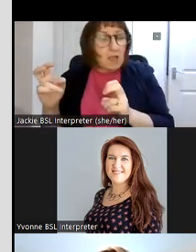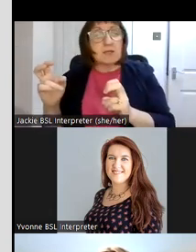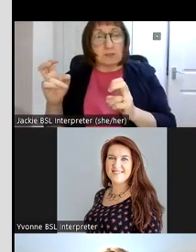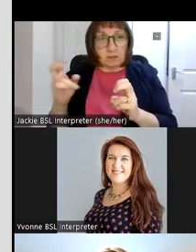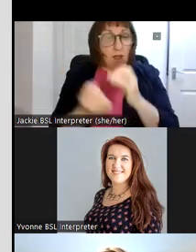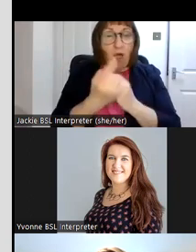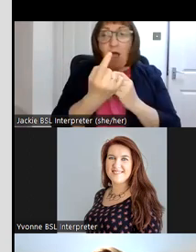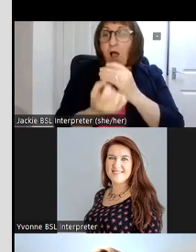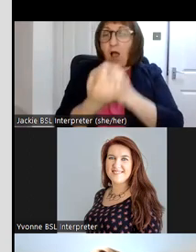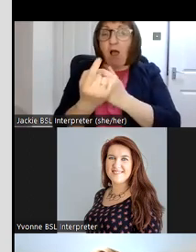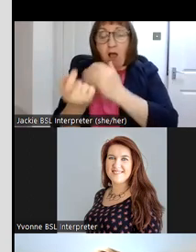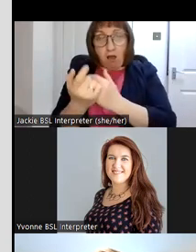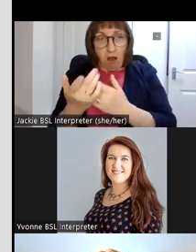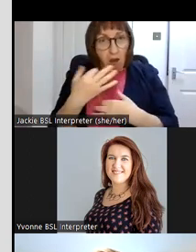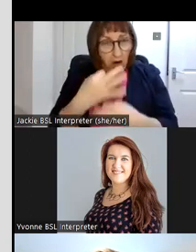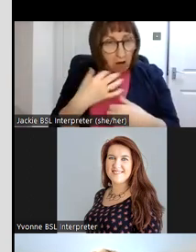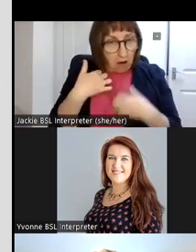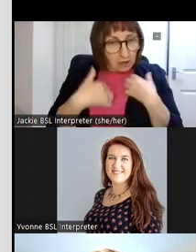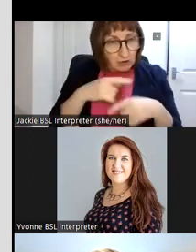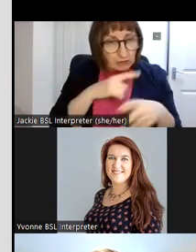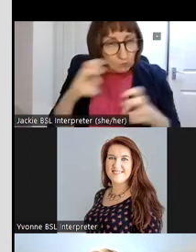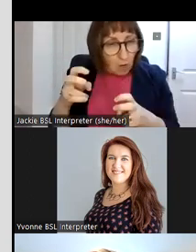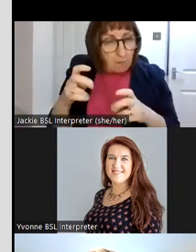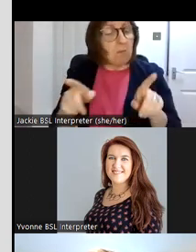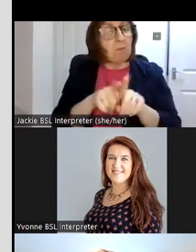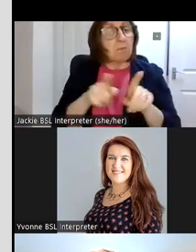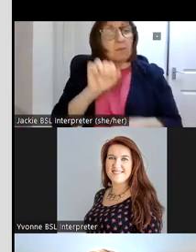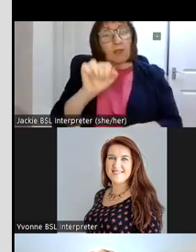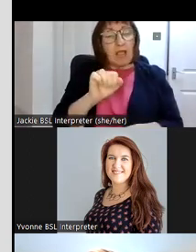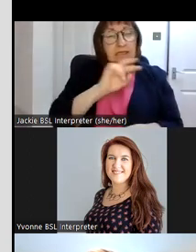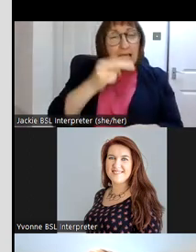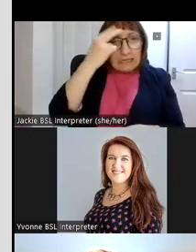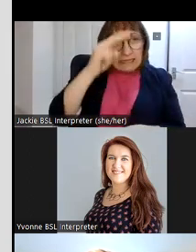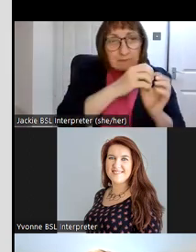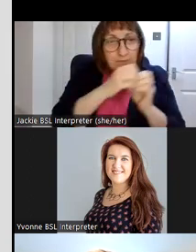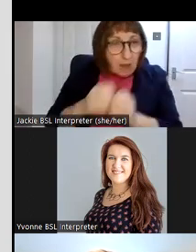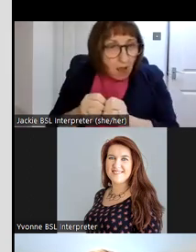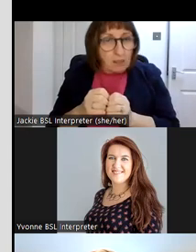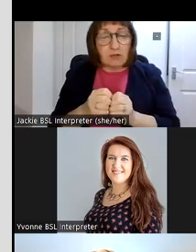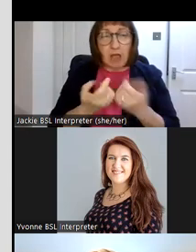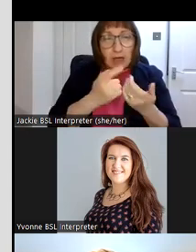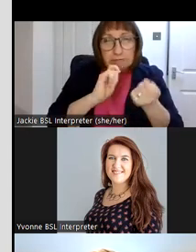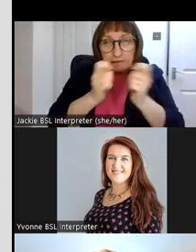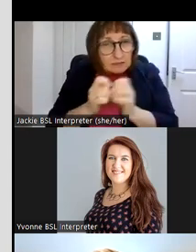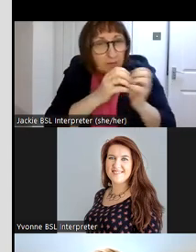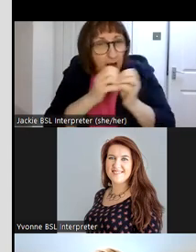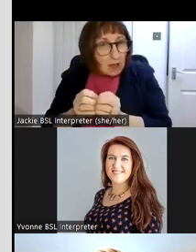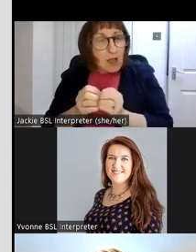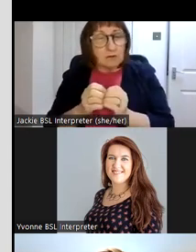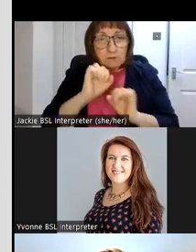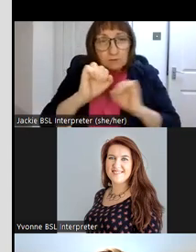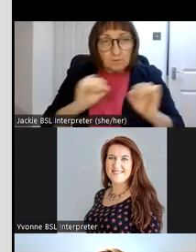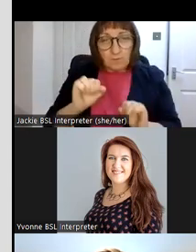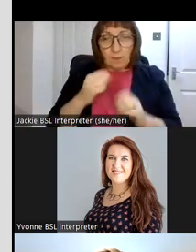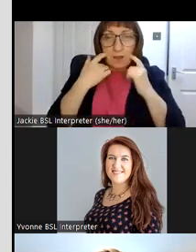are coming out of this um very interesting uh for example surname spellings and variations so the civil and